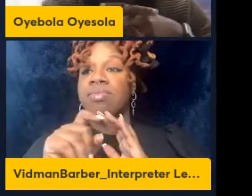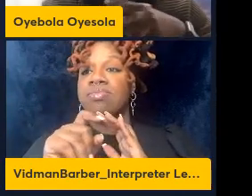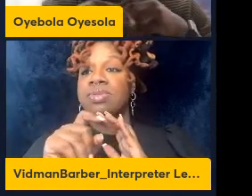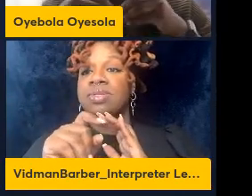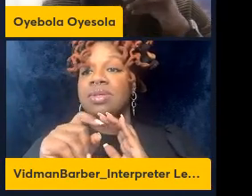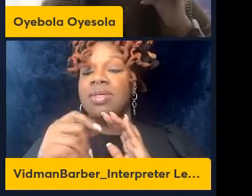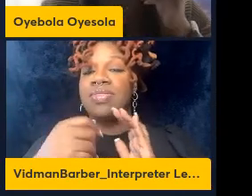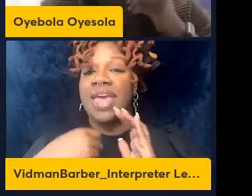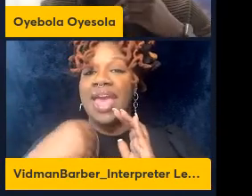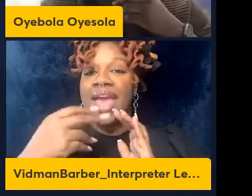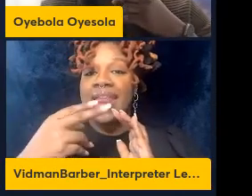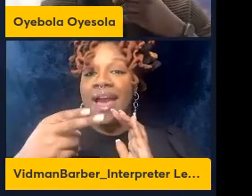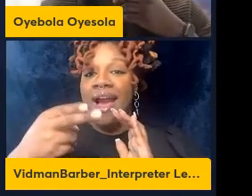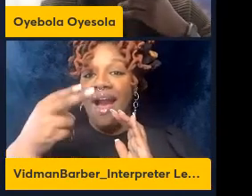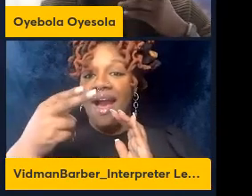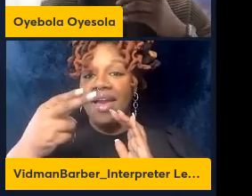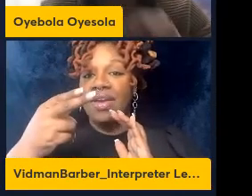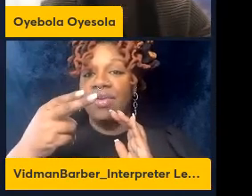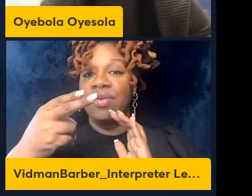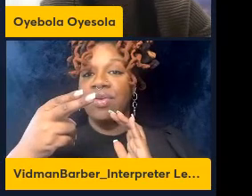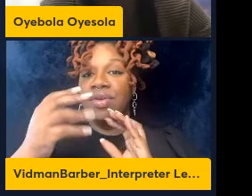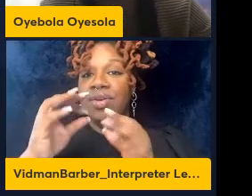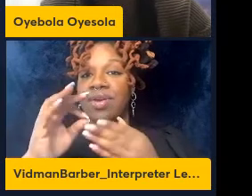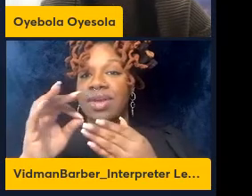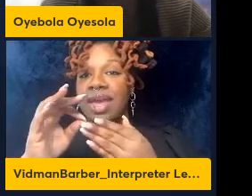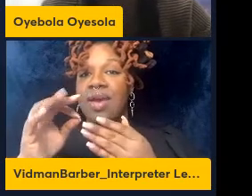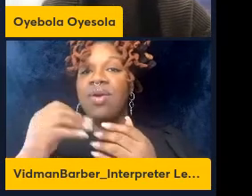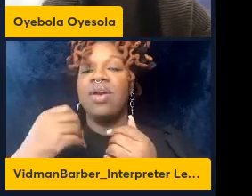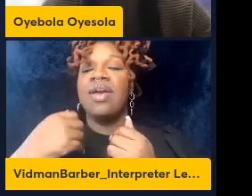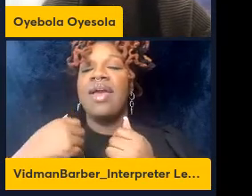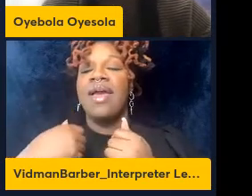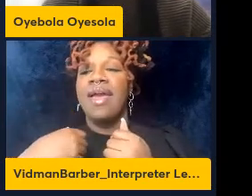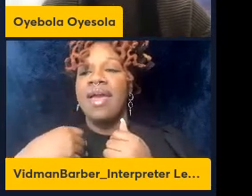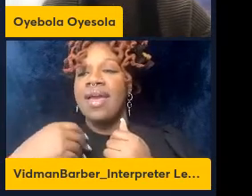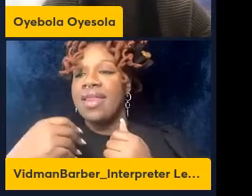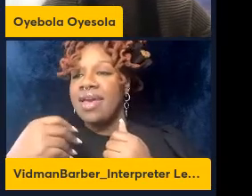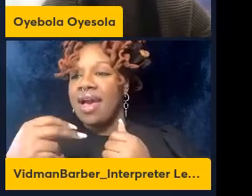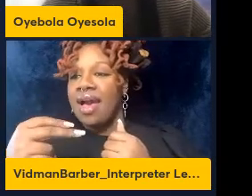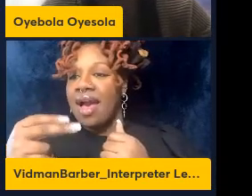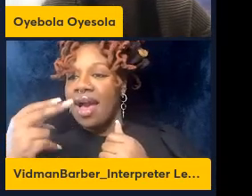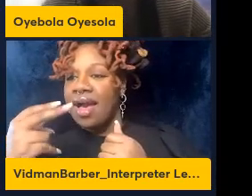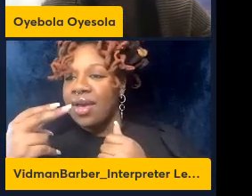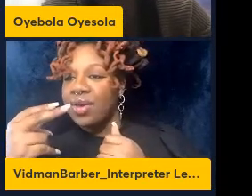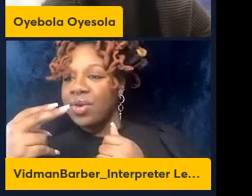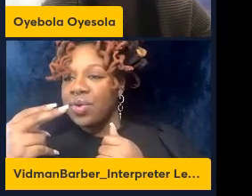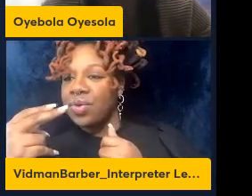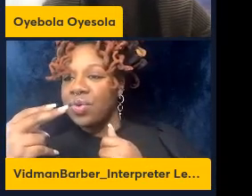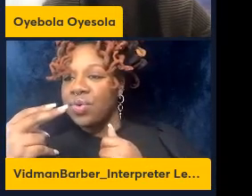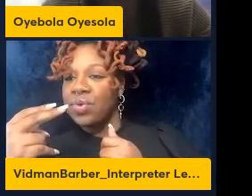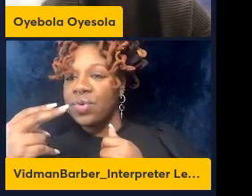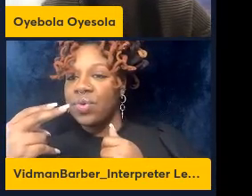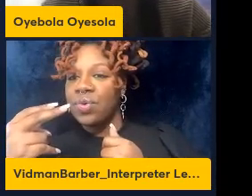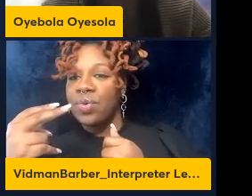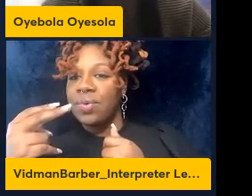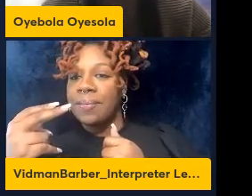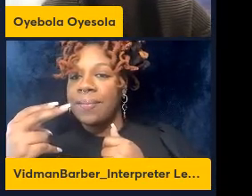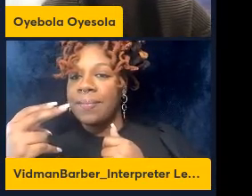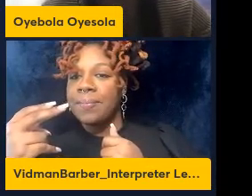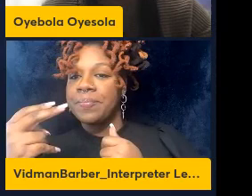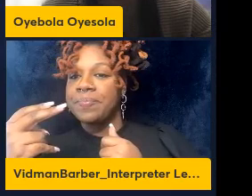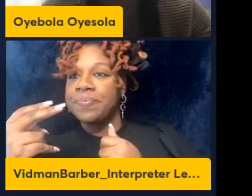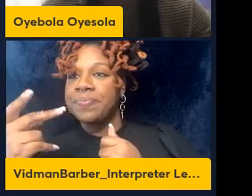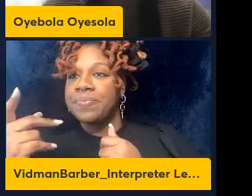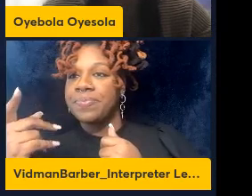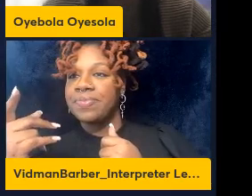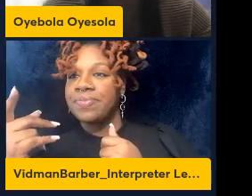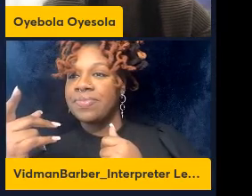seems to have a greater Th1 response especially in the B6 mice which is something that has been reported